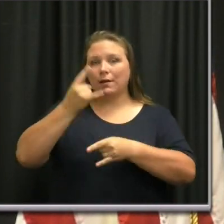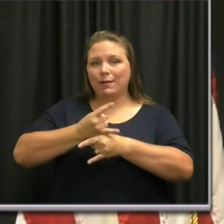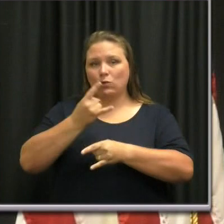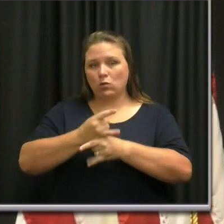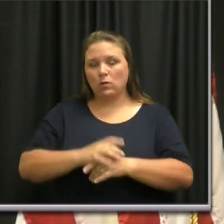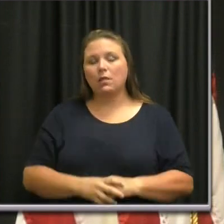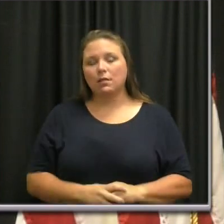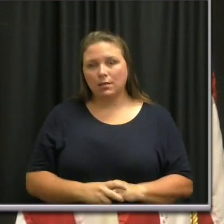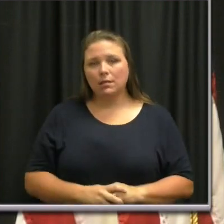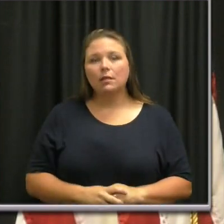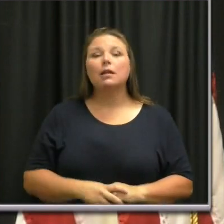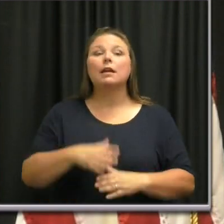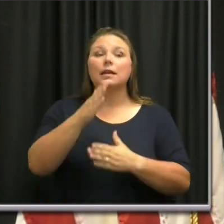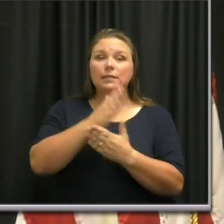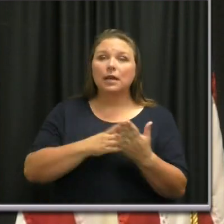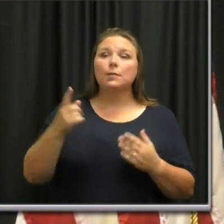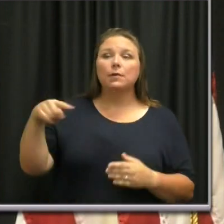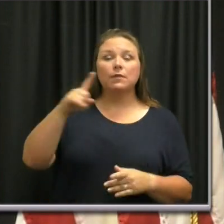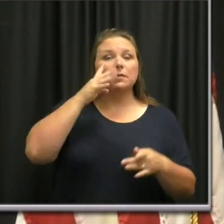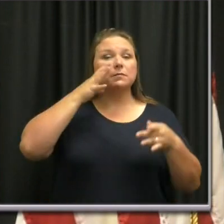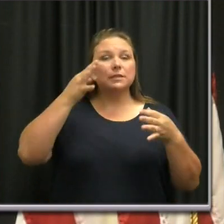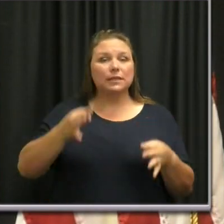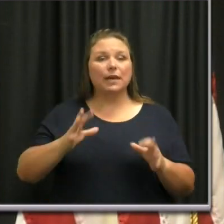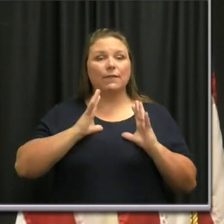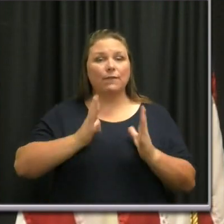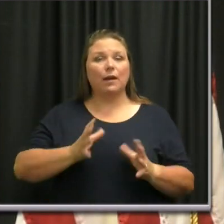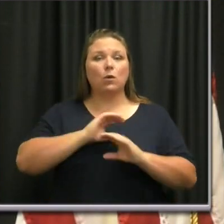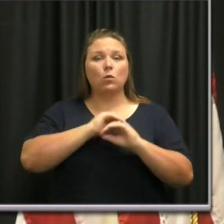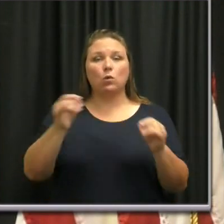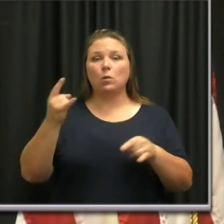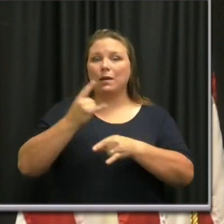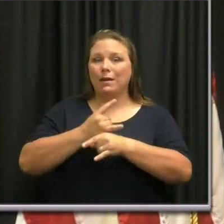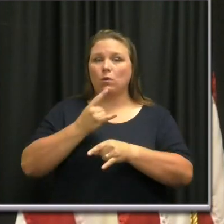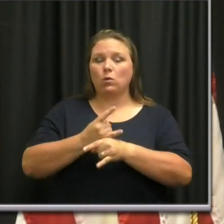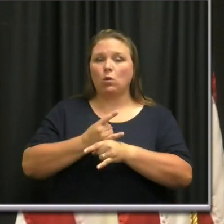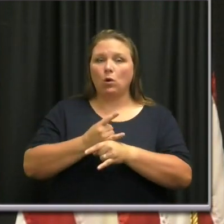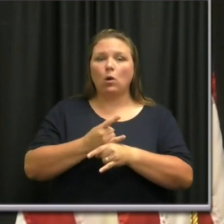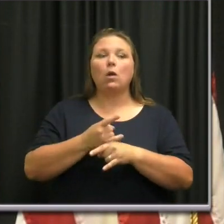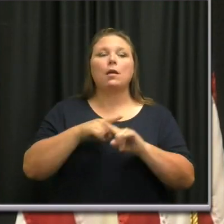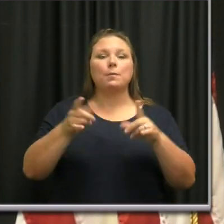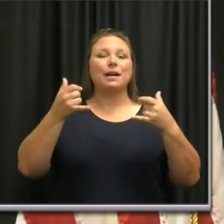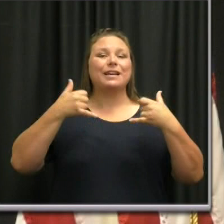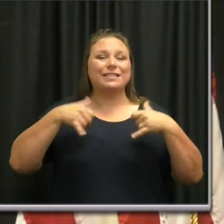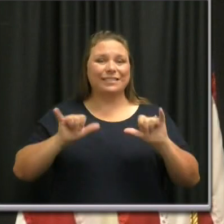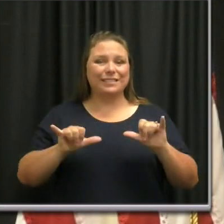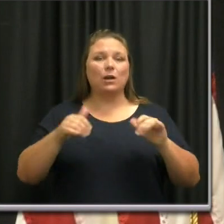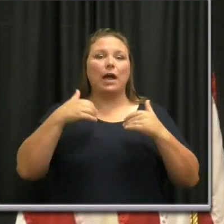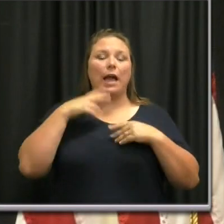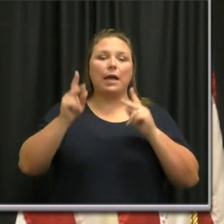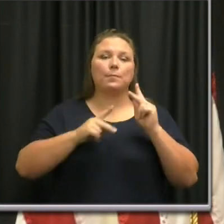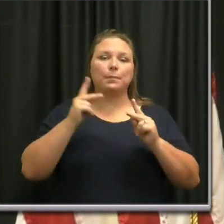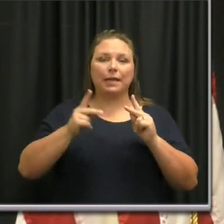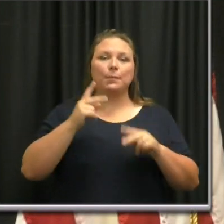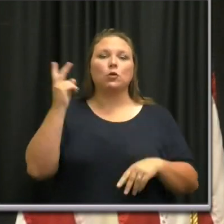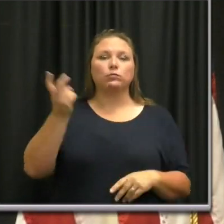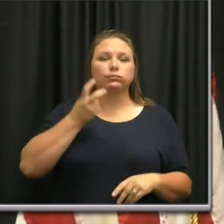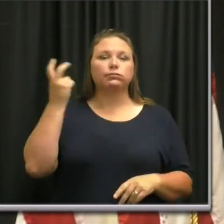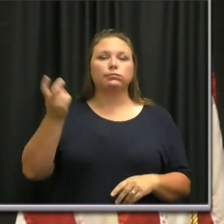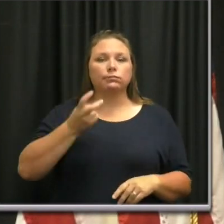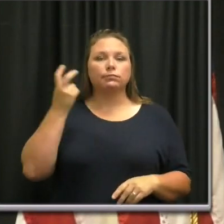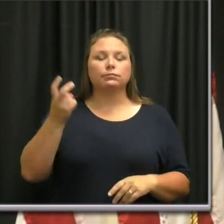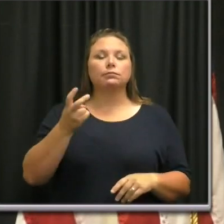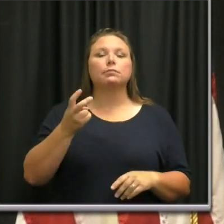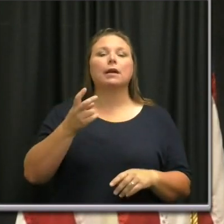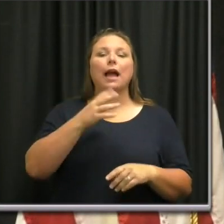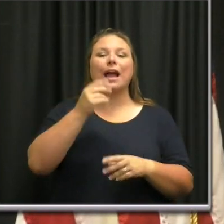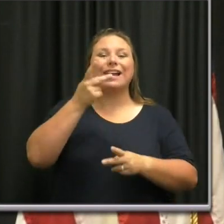So some of them chose to continue to operate without the patrons continuing out, uh, consuming alcohol and